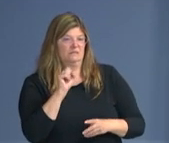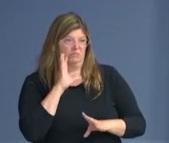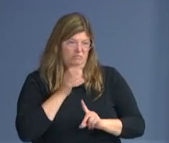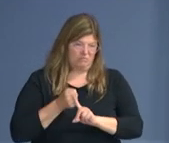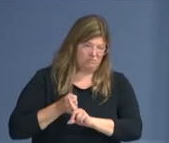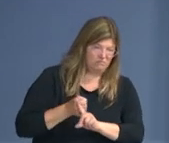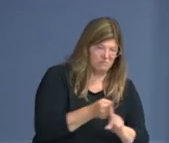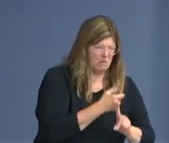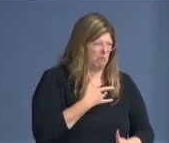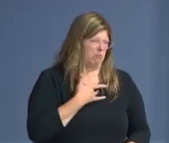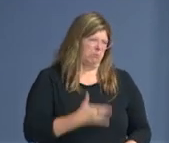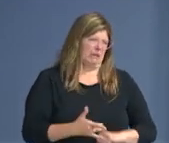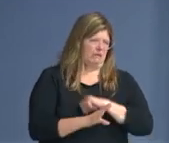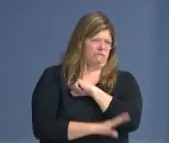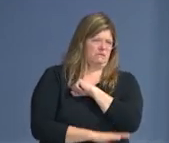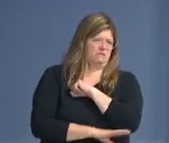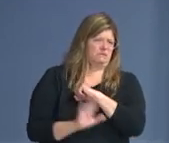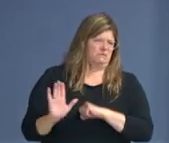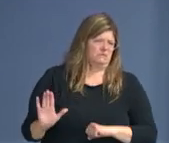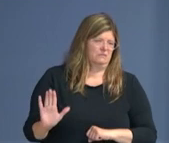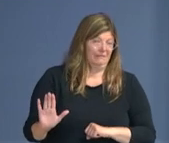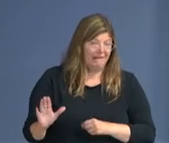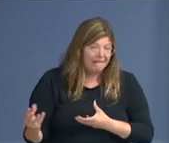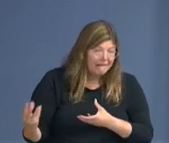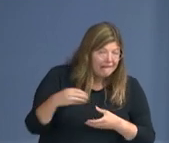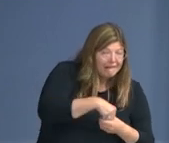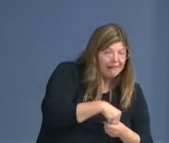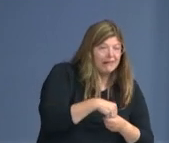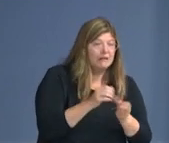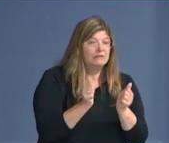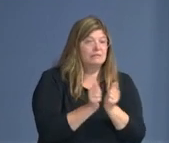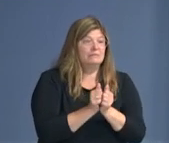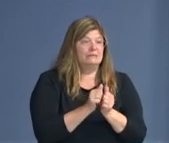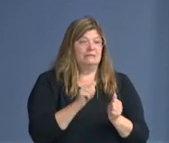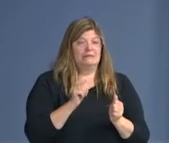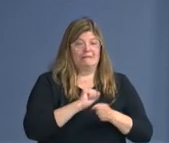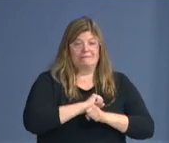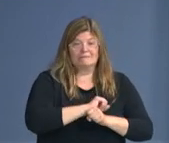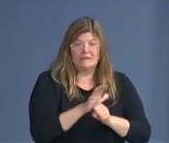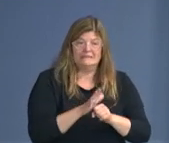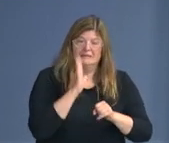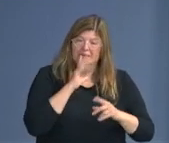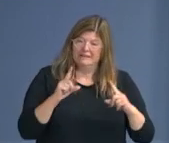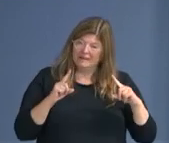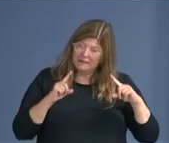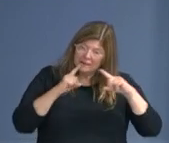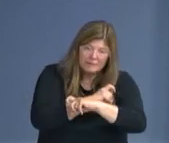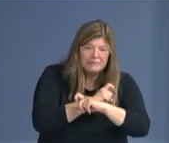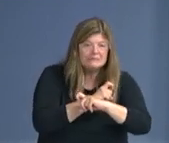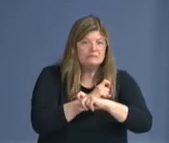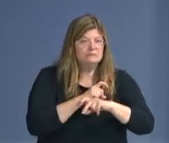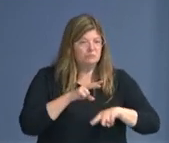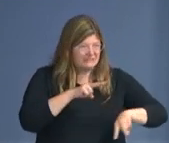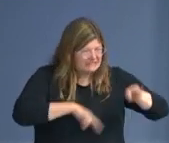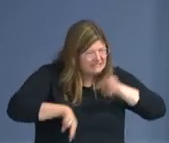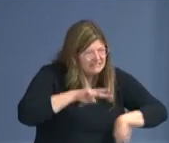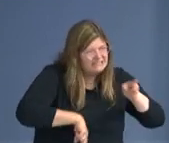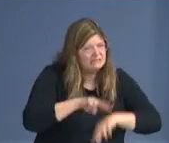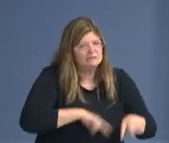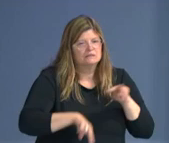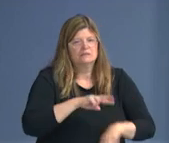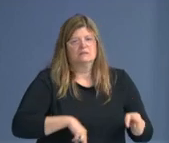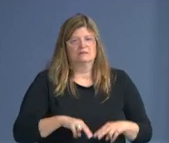a more complex and complicated picture for us. Um, respond to. Uh, when I mentioned, uh, uh, are doing things now to